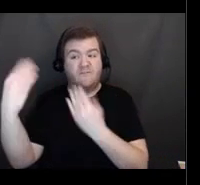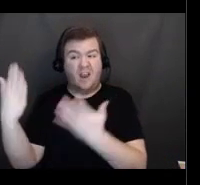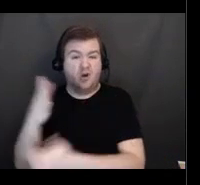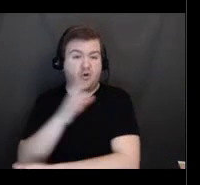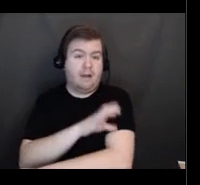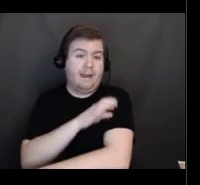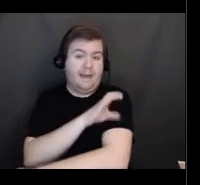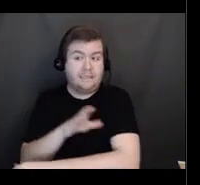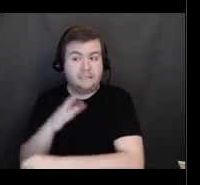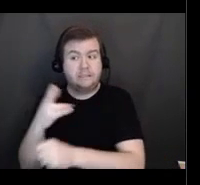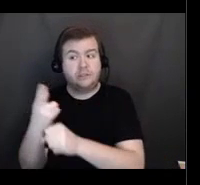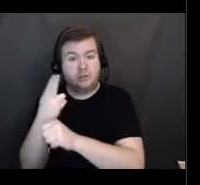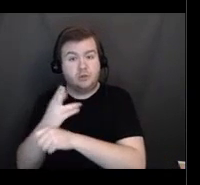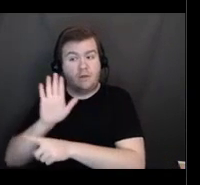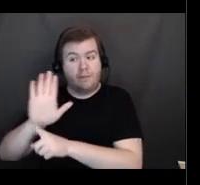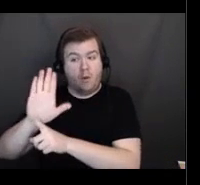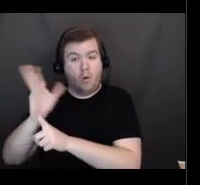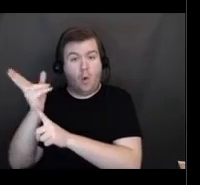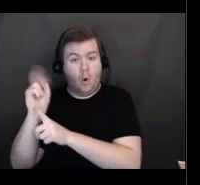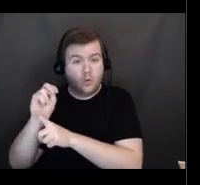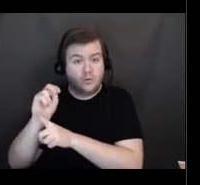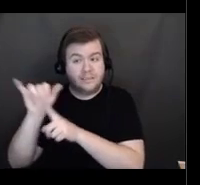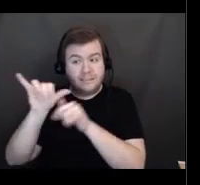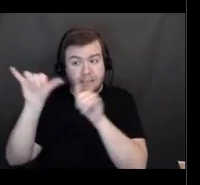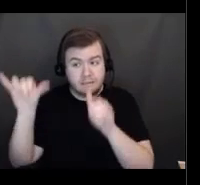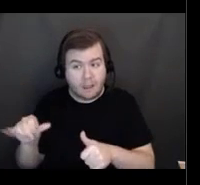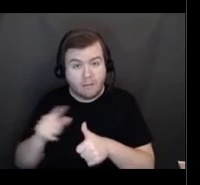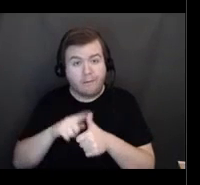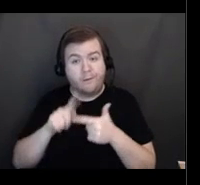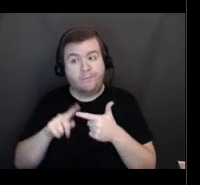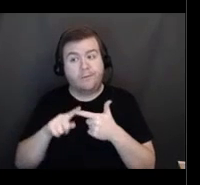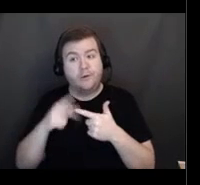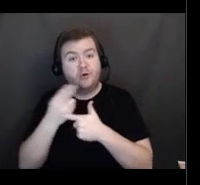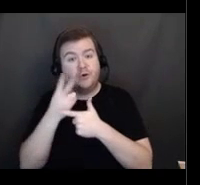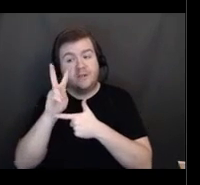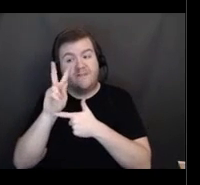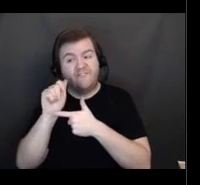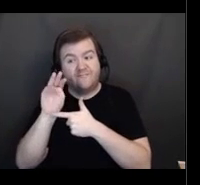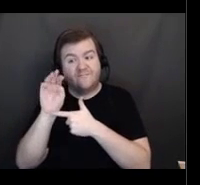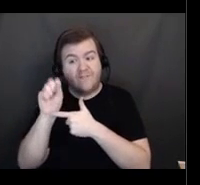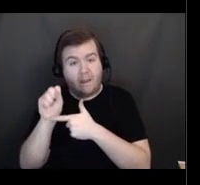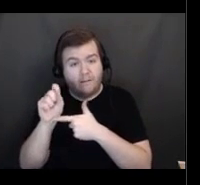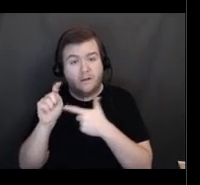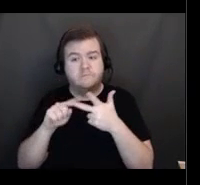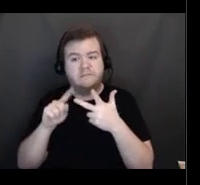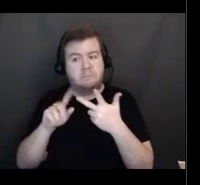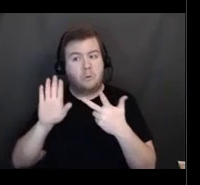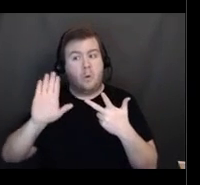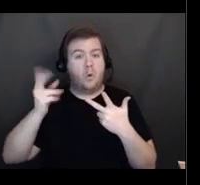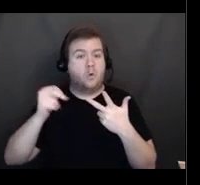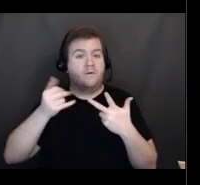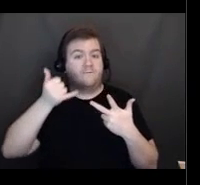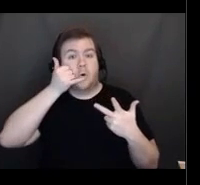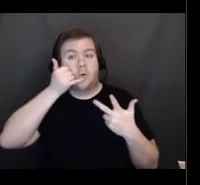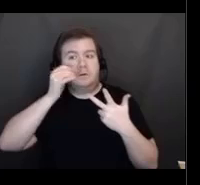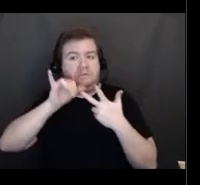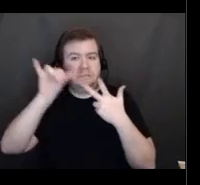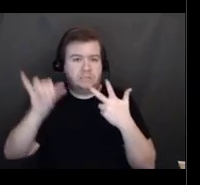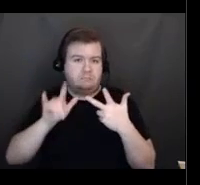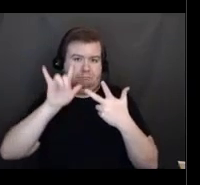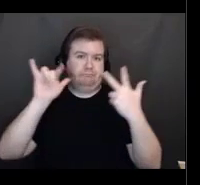Some folks are using their own systems. Some are just using phone systems. So but this this vaccine finder will be